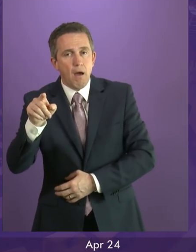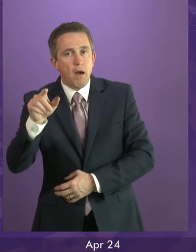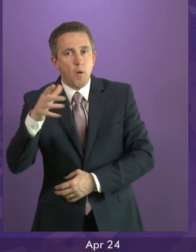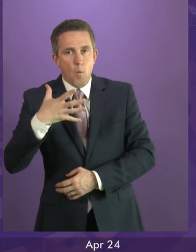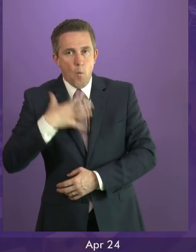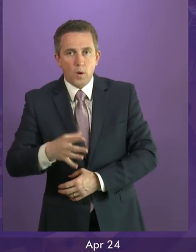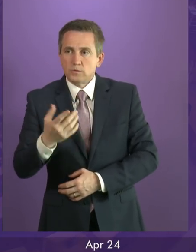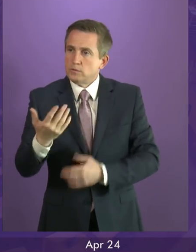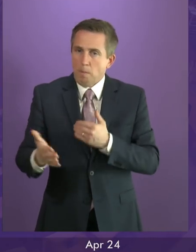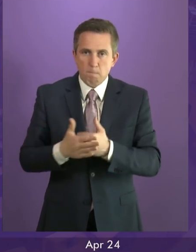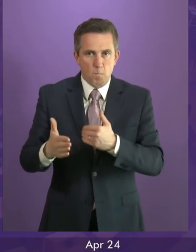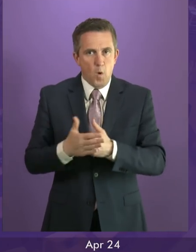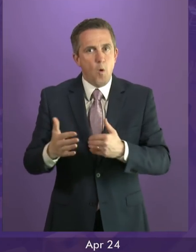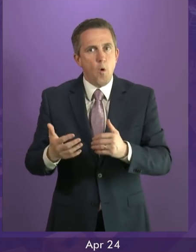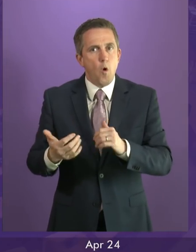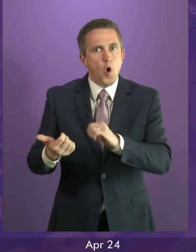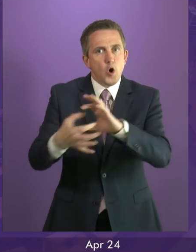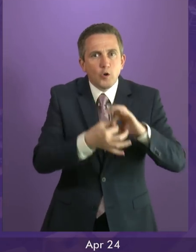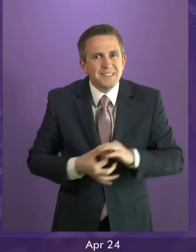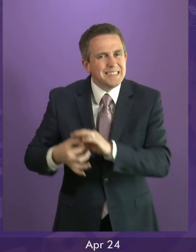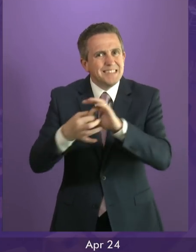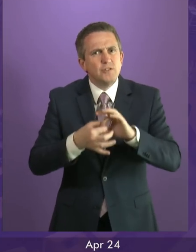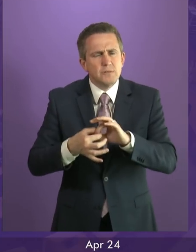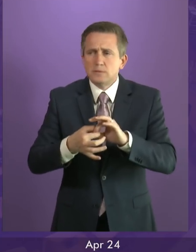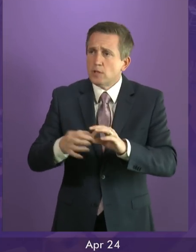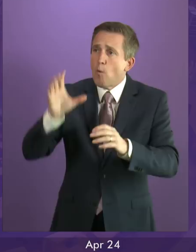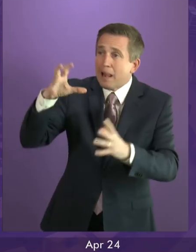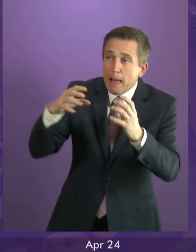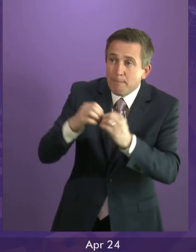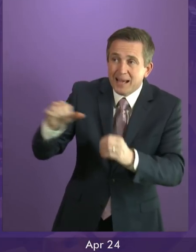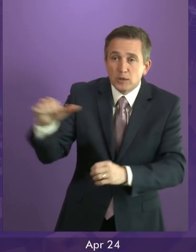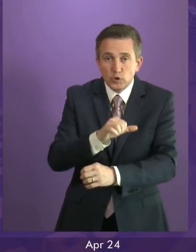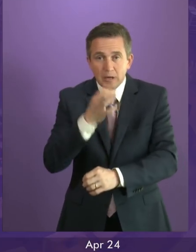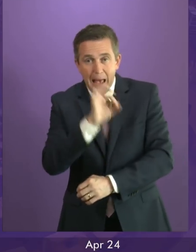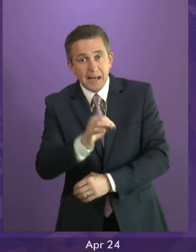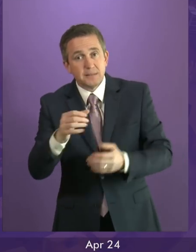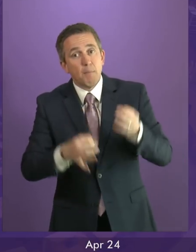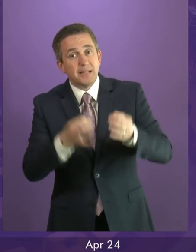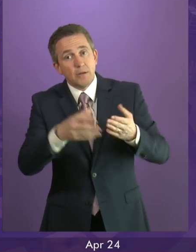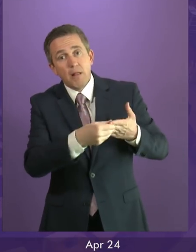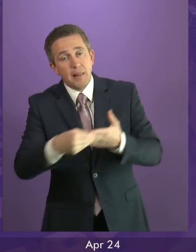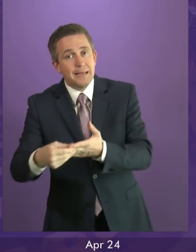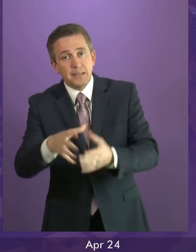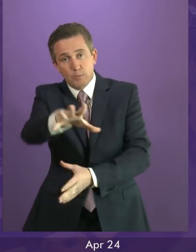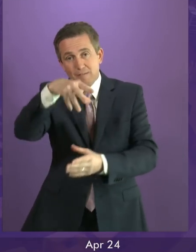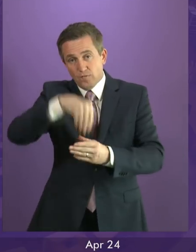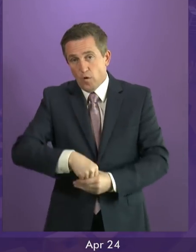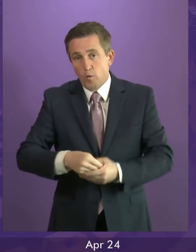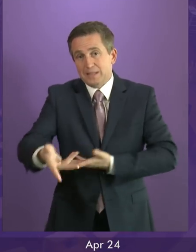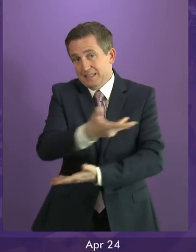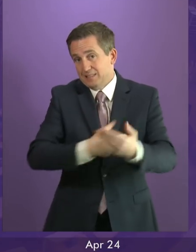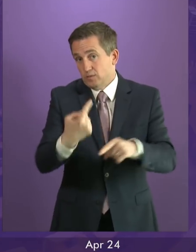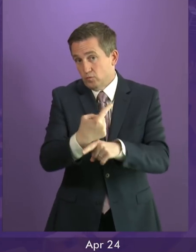we do things more consensually, I hope she will prevail upon her party leadership to ensure that they enter into these discussions in the spirit in which they're offered.